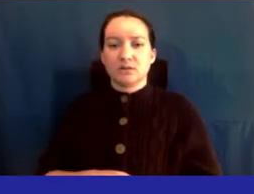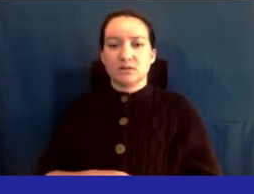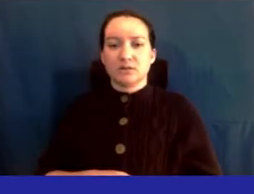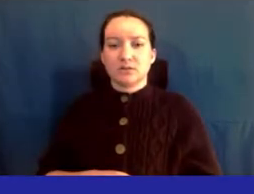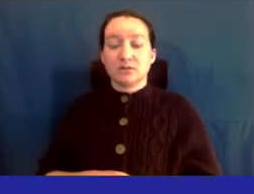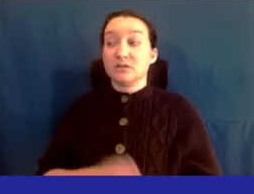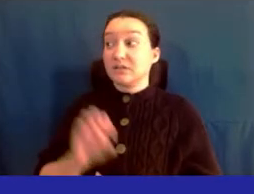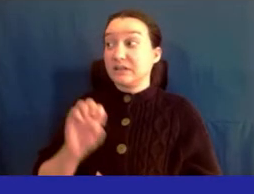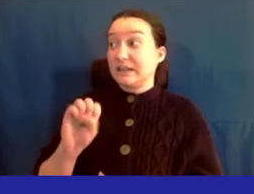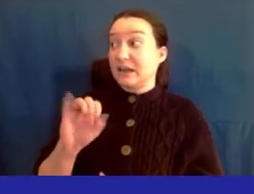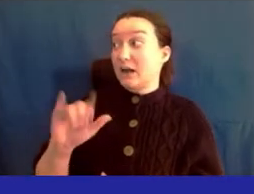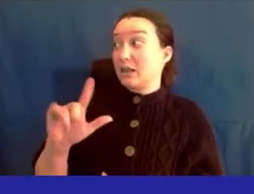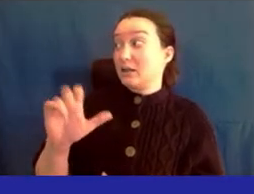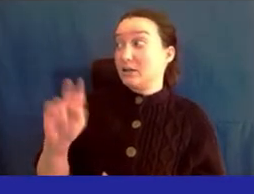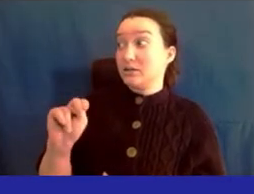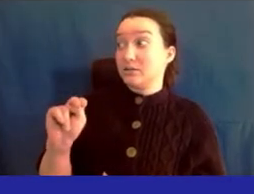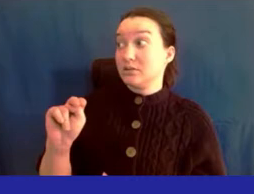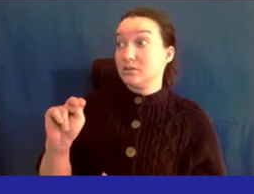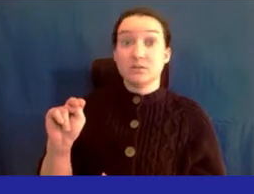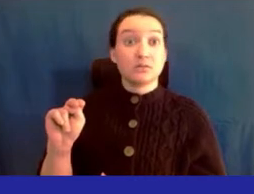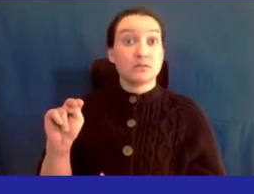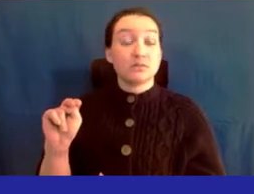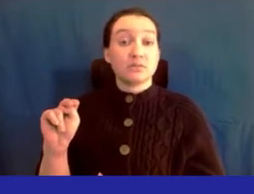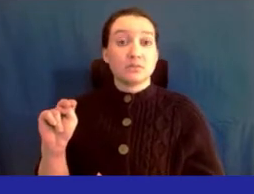Eileen. Thank you.